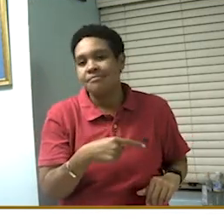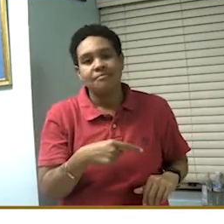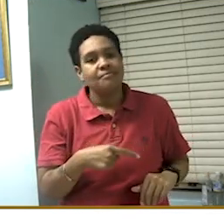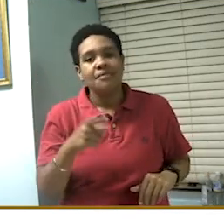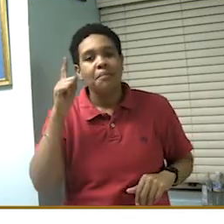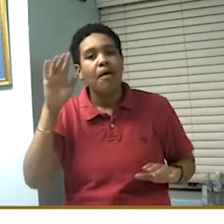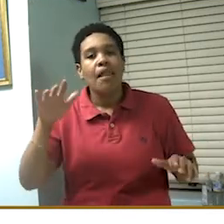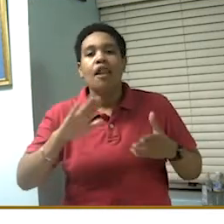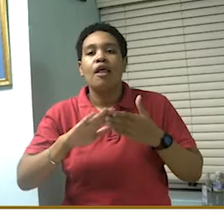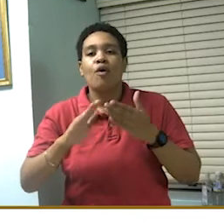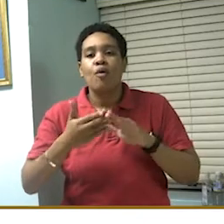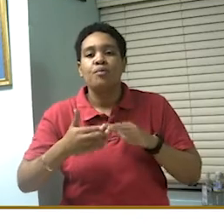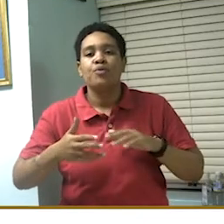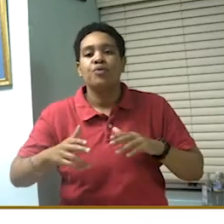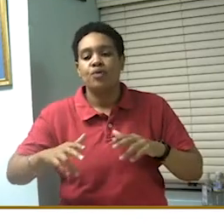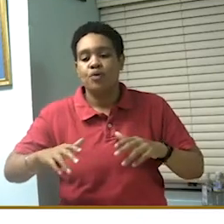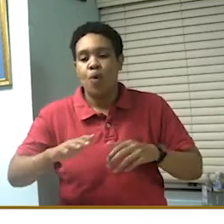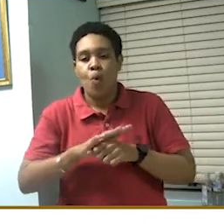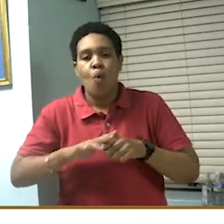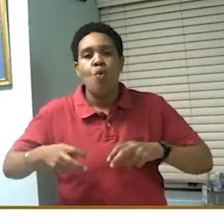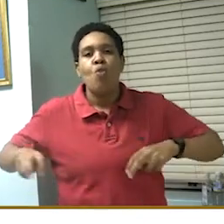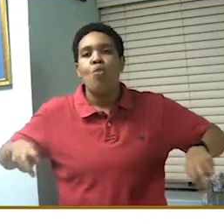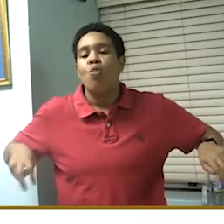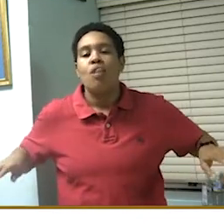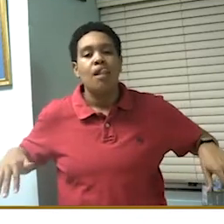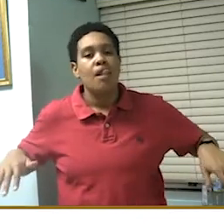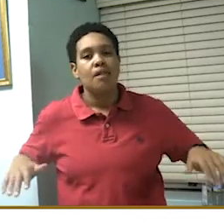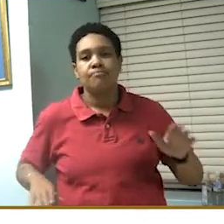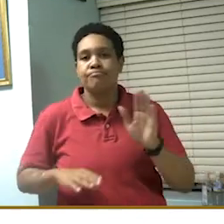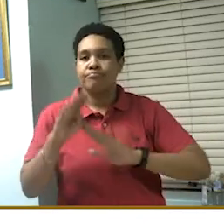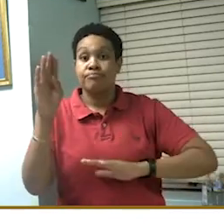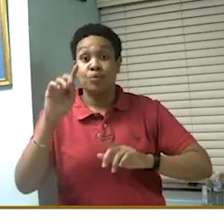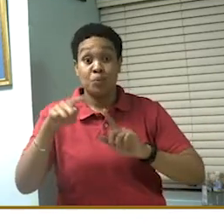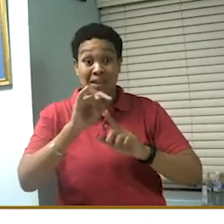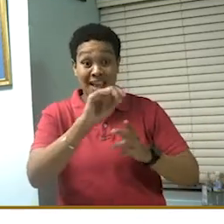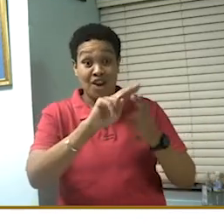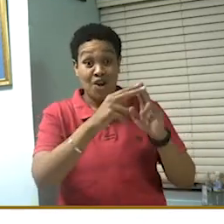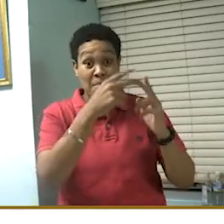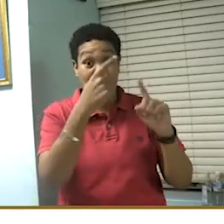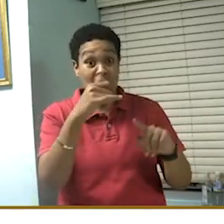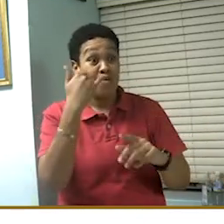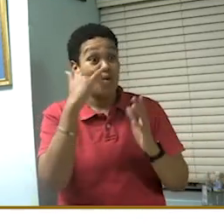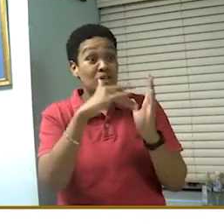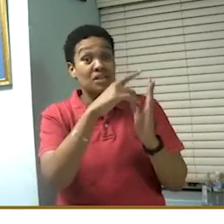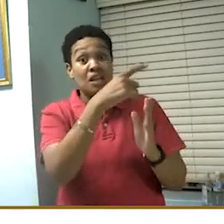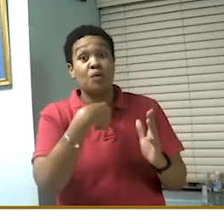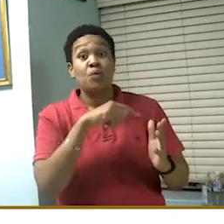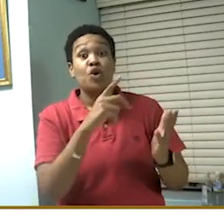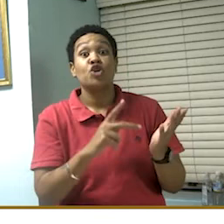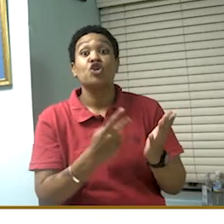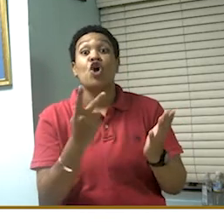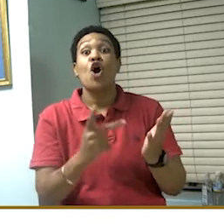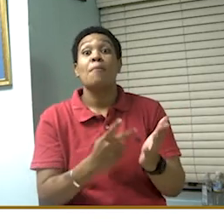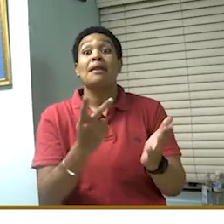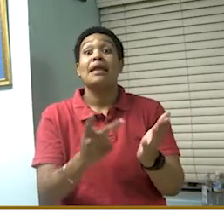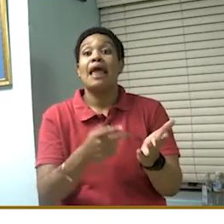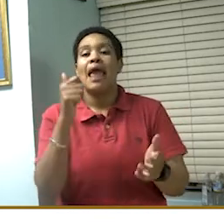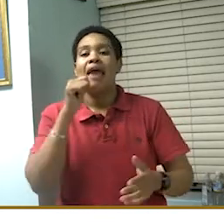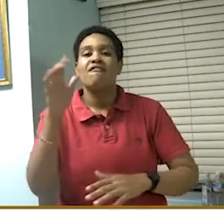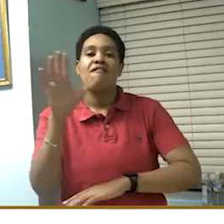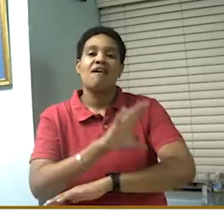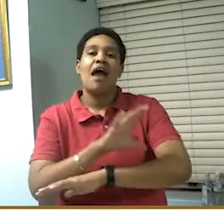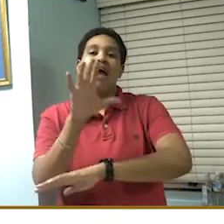So, when that surge occurred, we went to Dublin every five days. Currently, we are